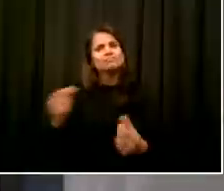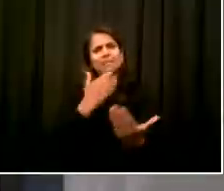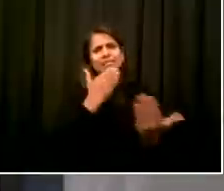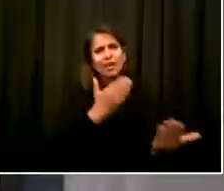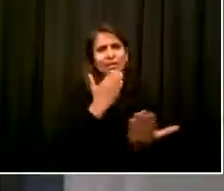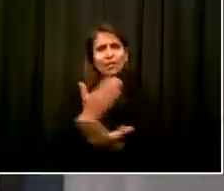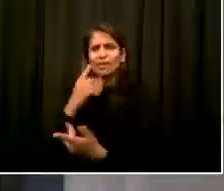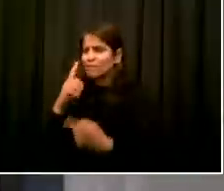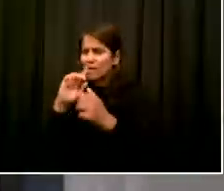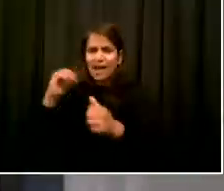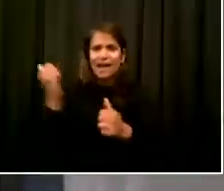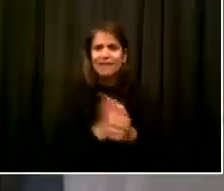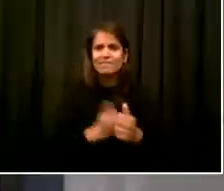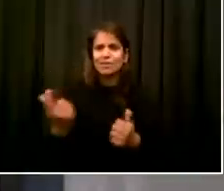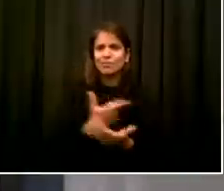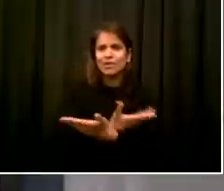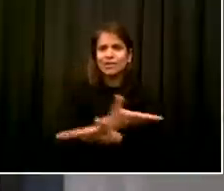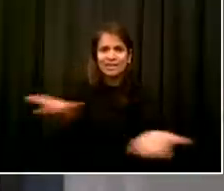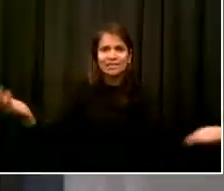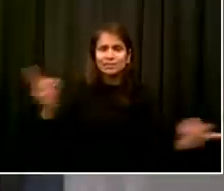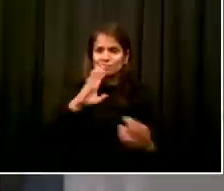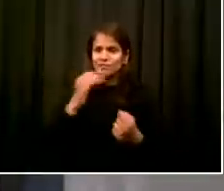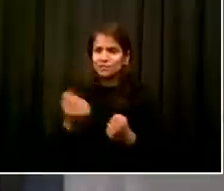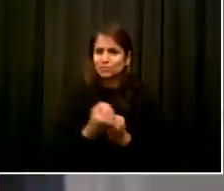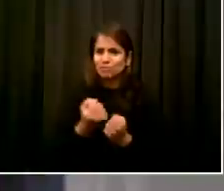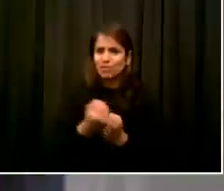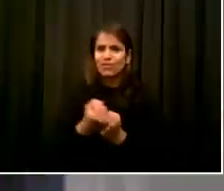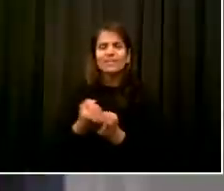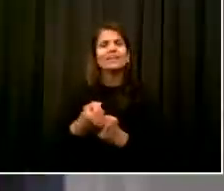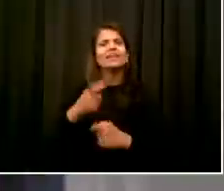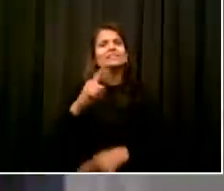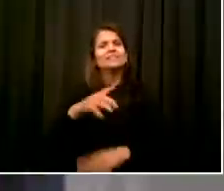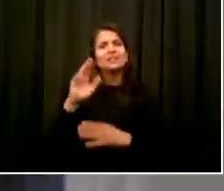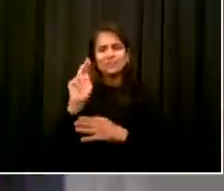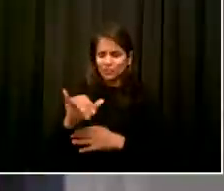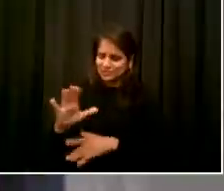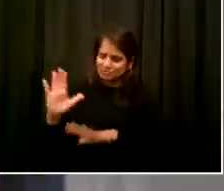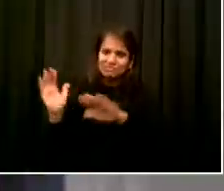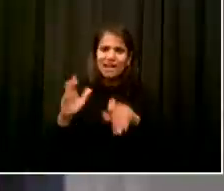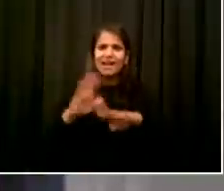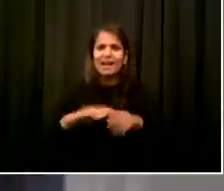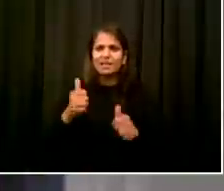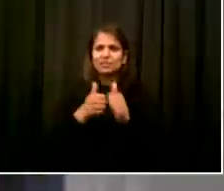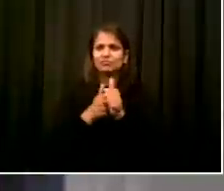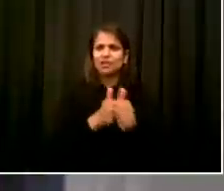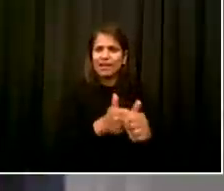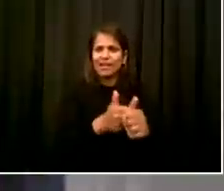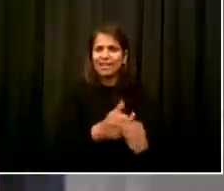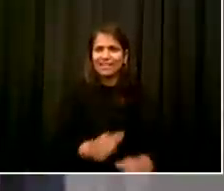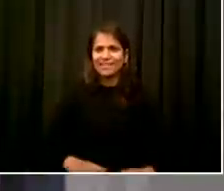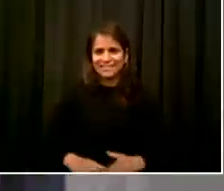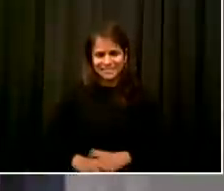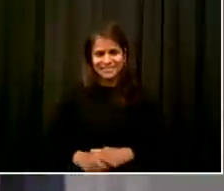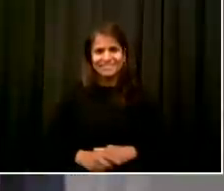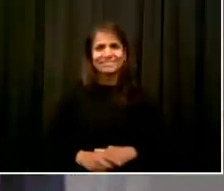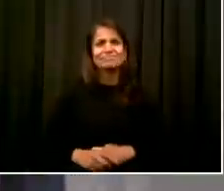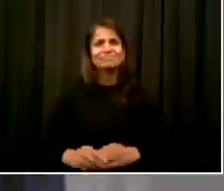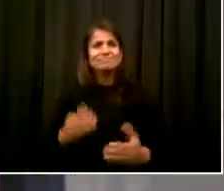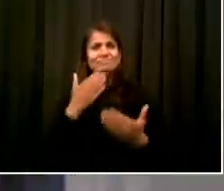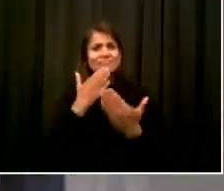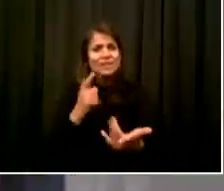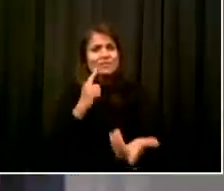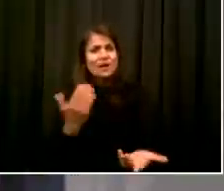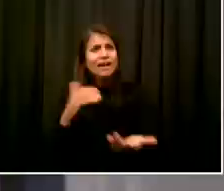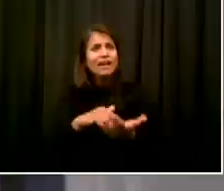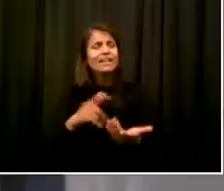support in every way we can to get our city back on track. Our small business is open. So thank you, Mr. Mayor. Thank you to all that made this